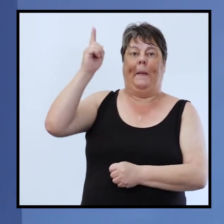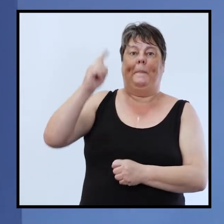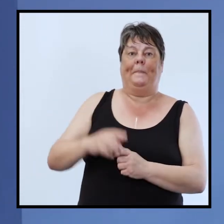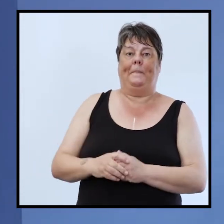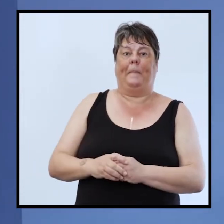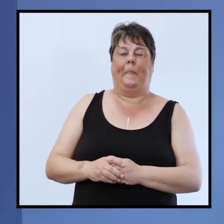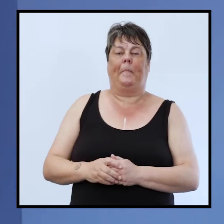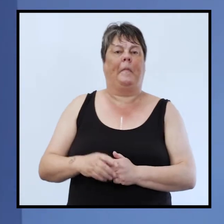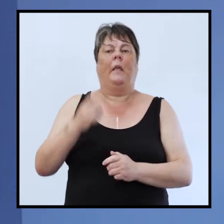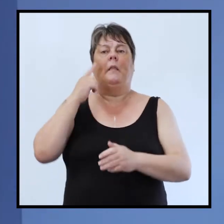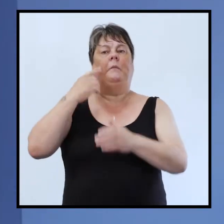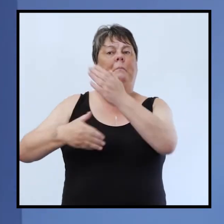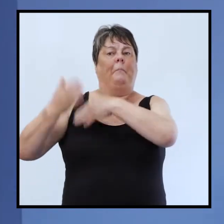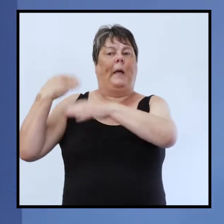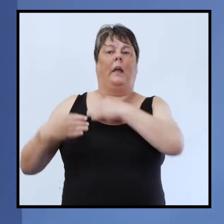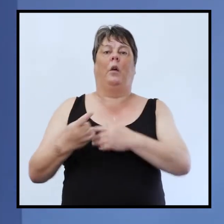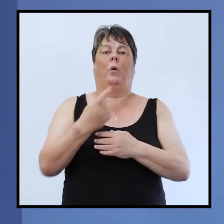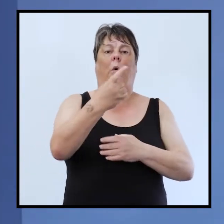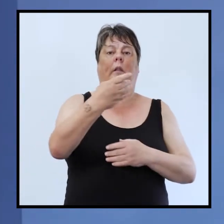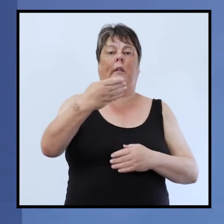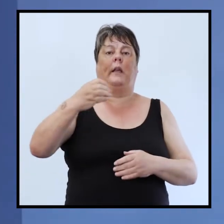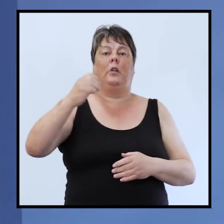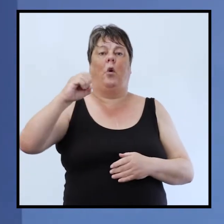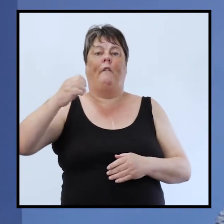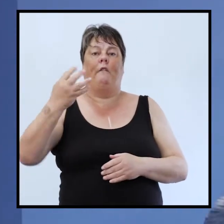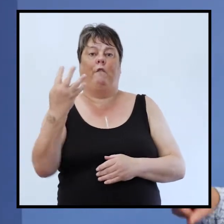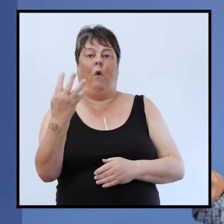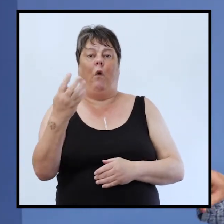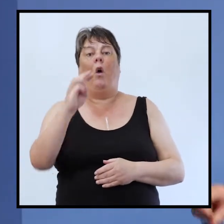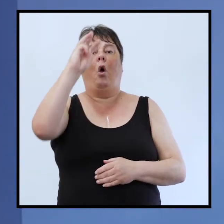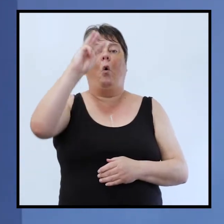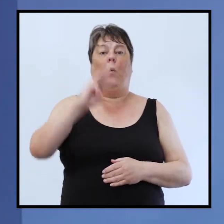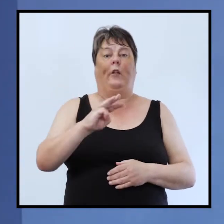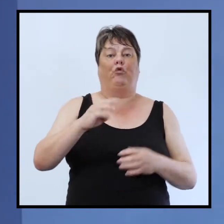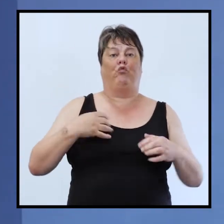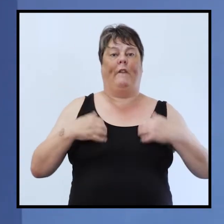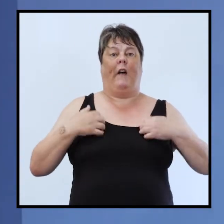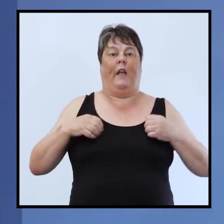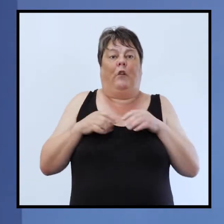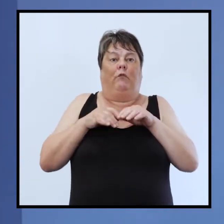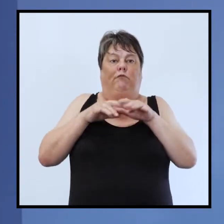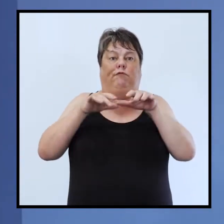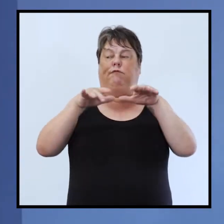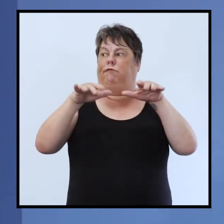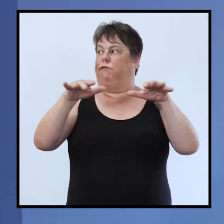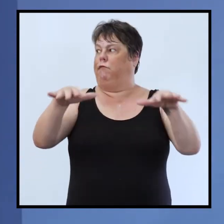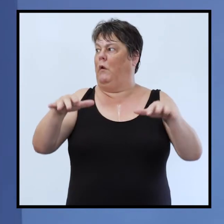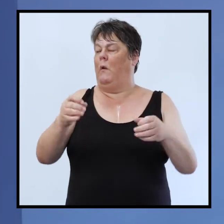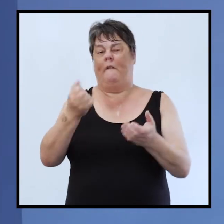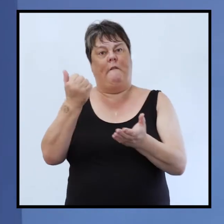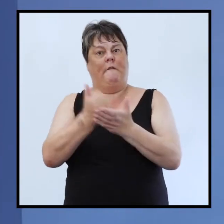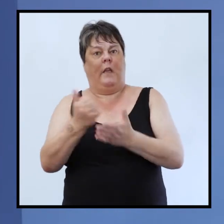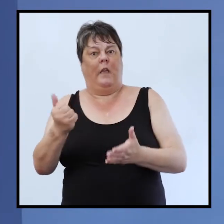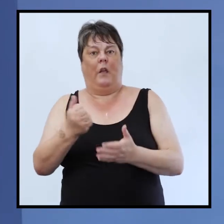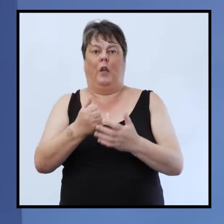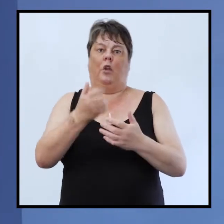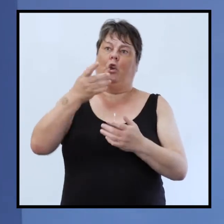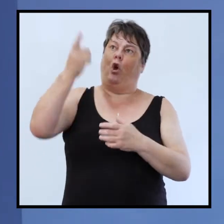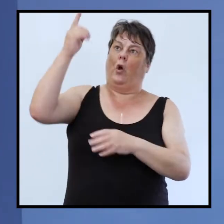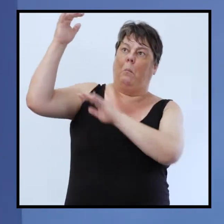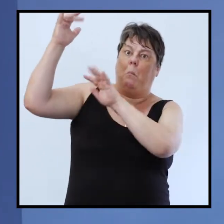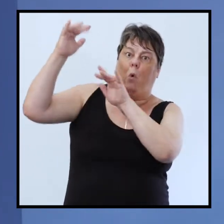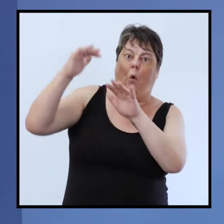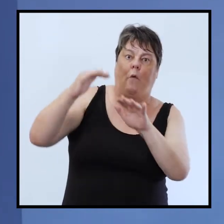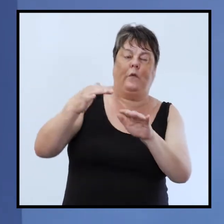thinking of the welsh revival of 1904 when we look back on it it's lovely isn't it god moved loads of people saved you know in